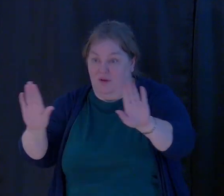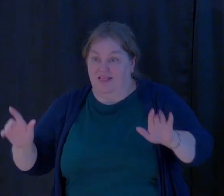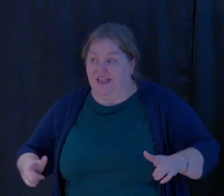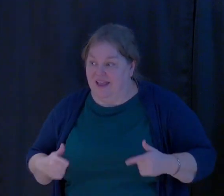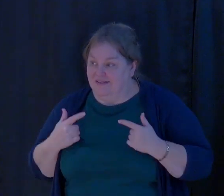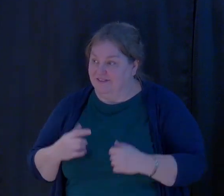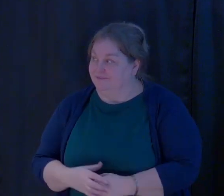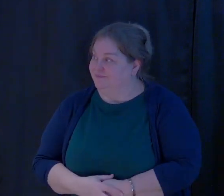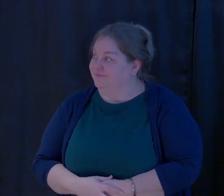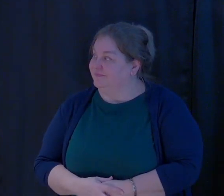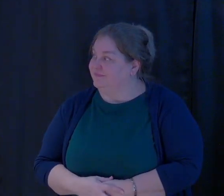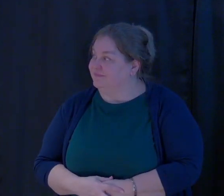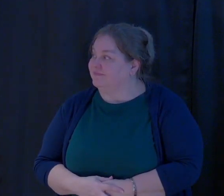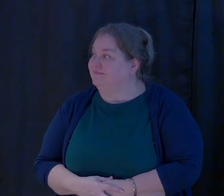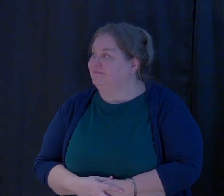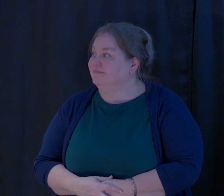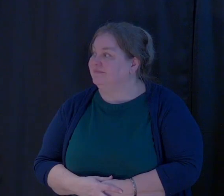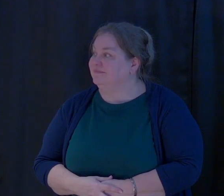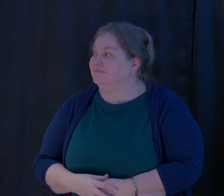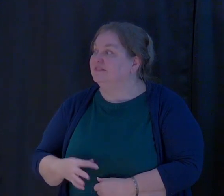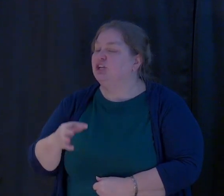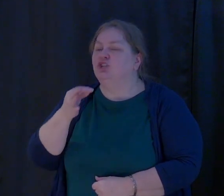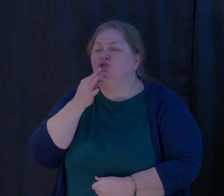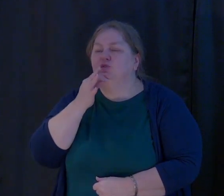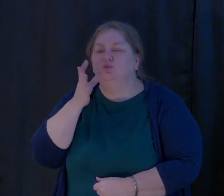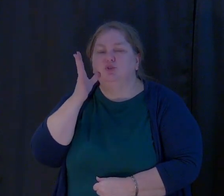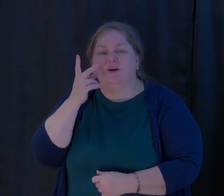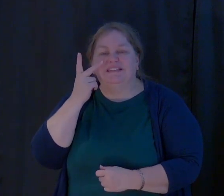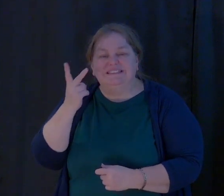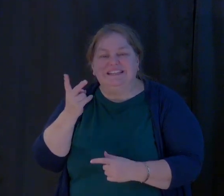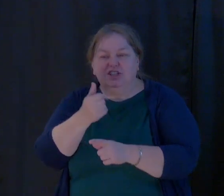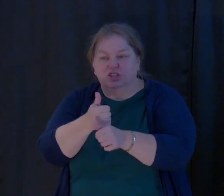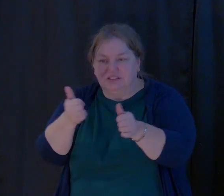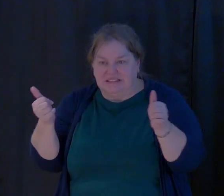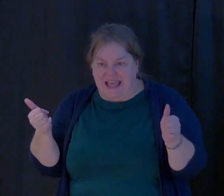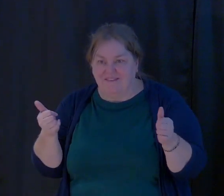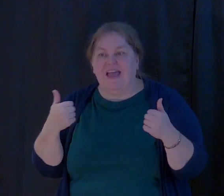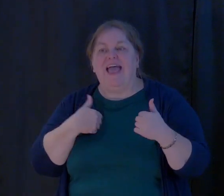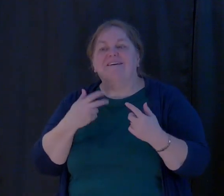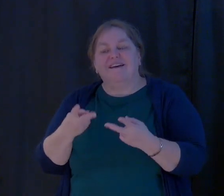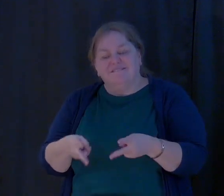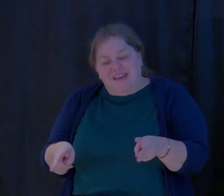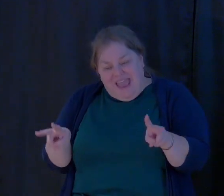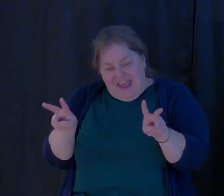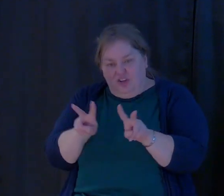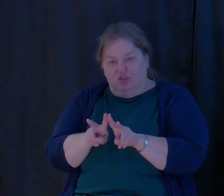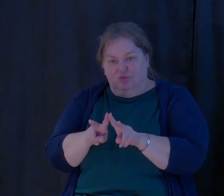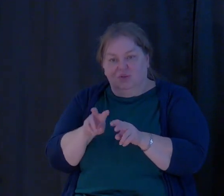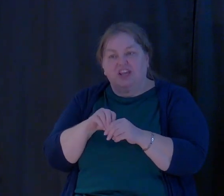Pretty soon we're going to be seeing ourselves as having real value in our relationship with God.